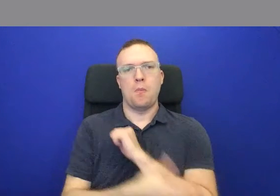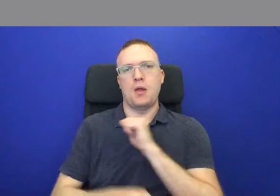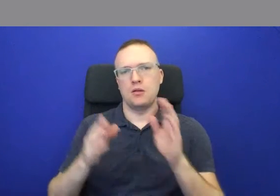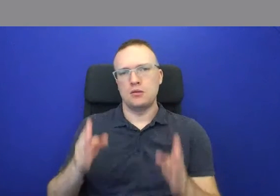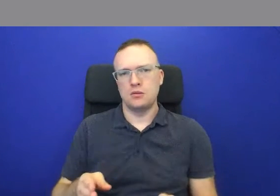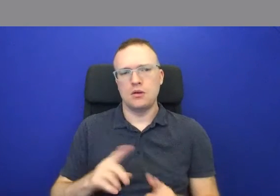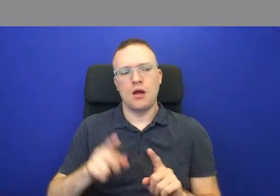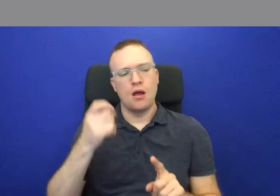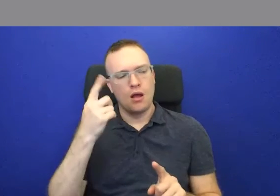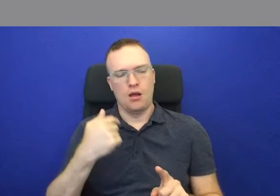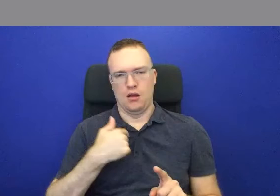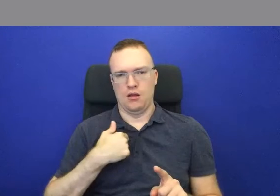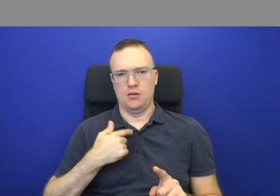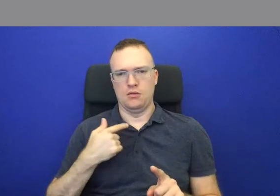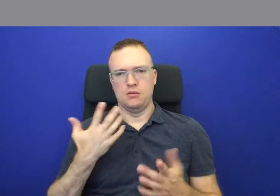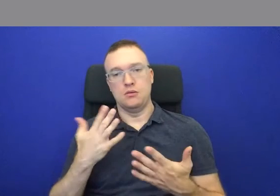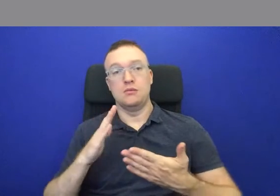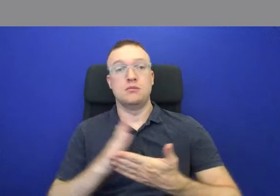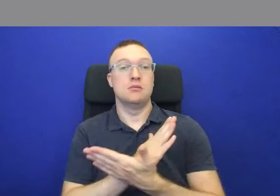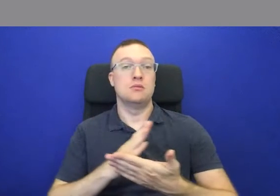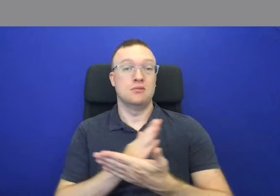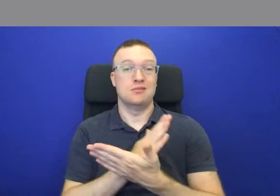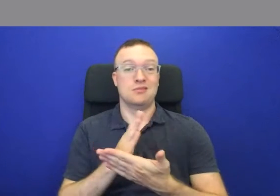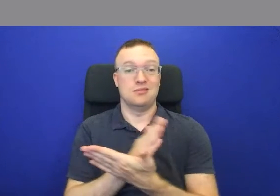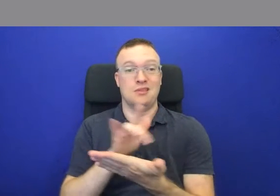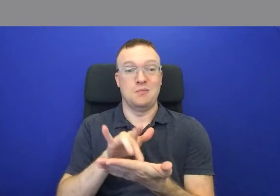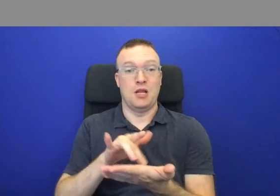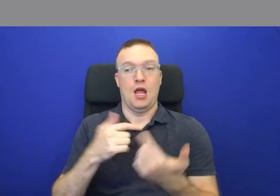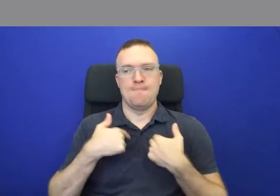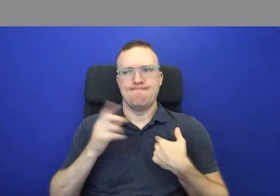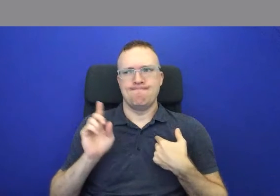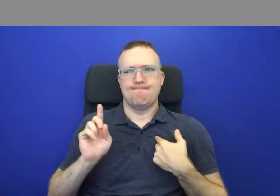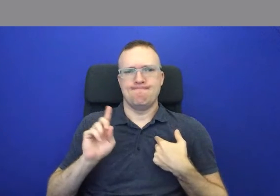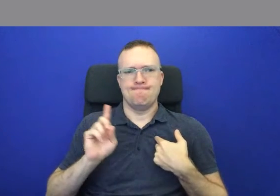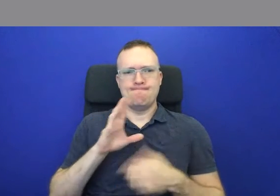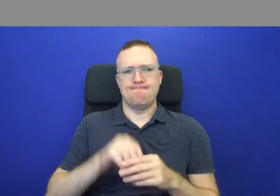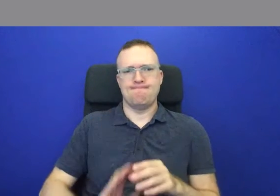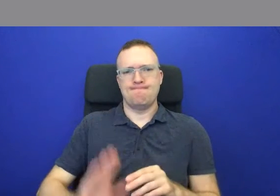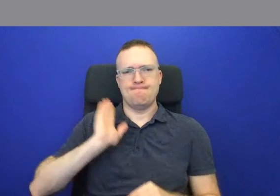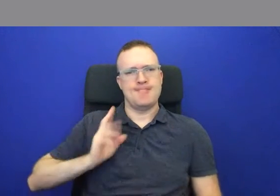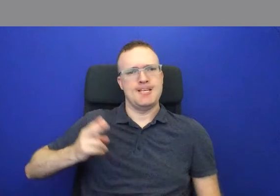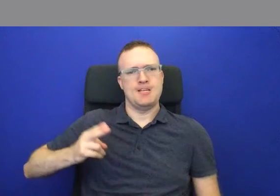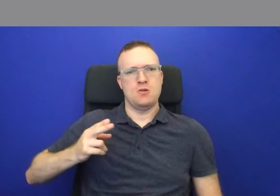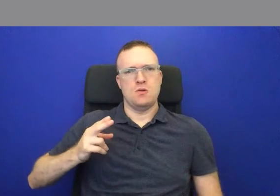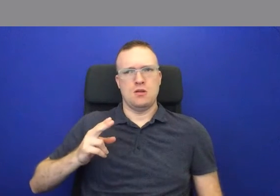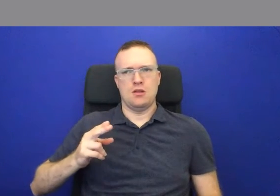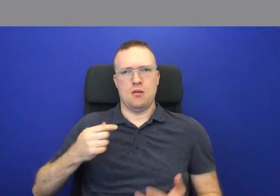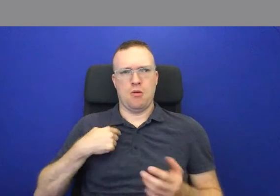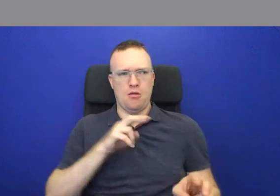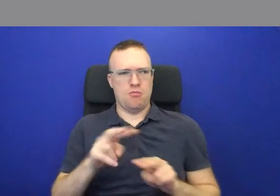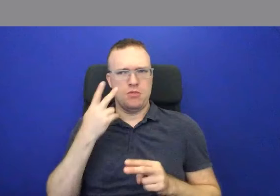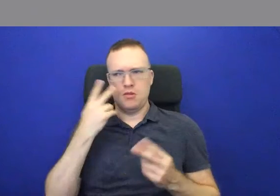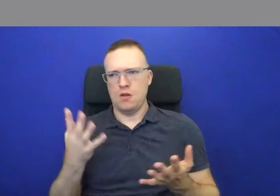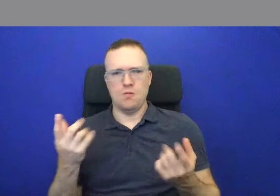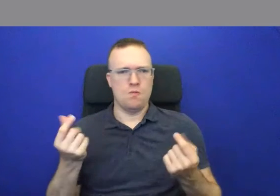but rather I am somewhere in the middle, where was I in the past? Or perhaps we might